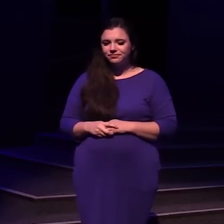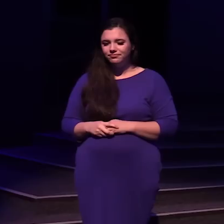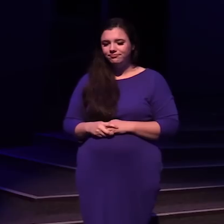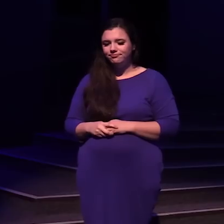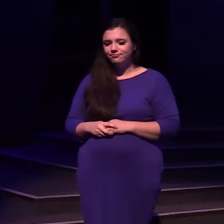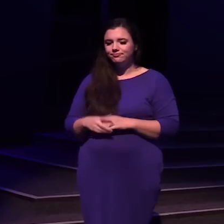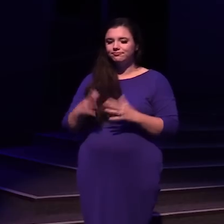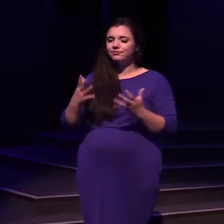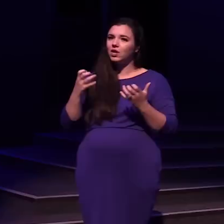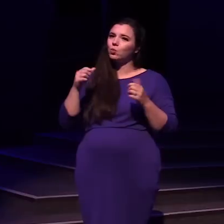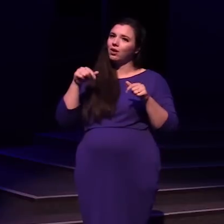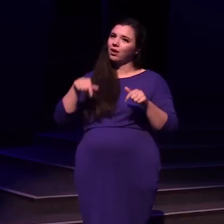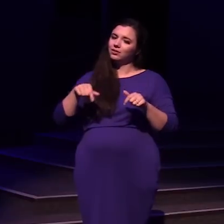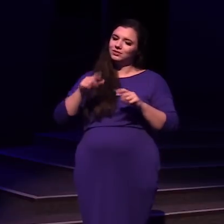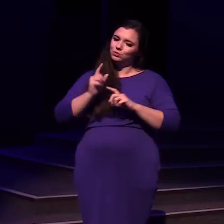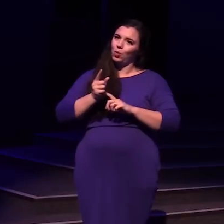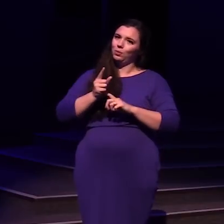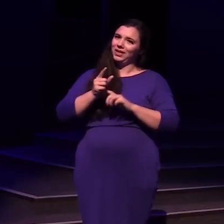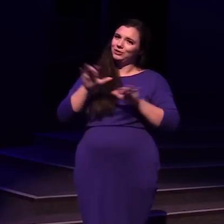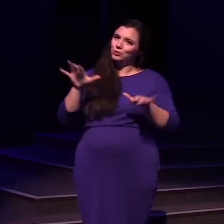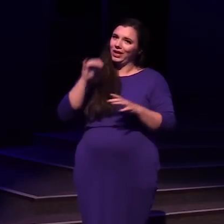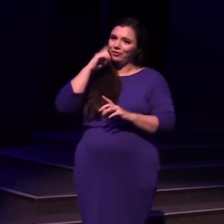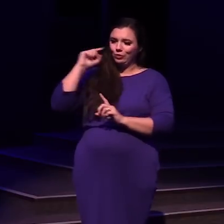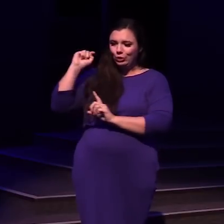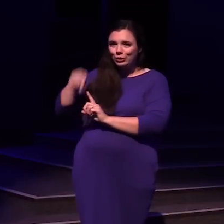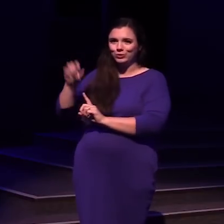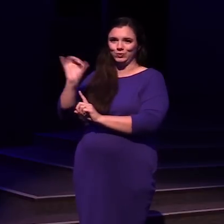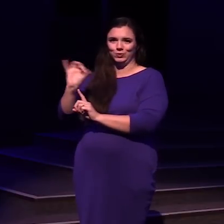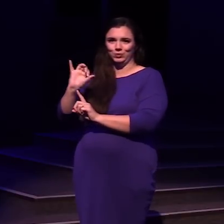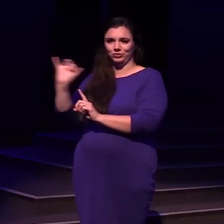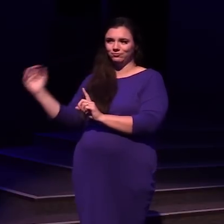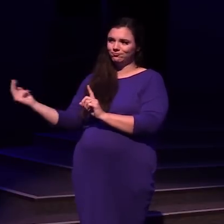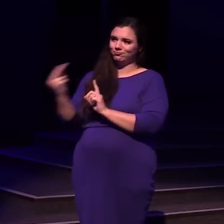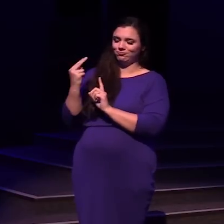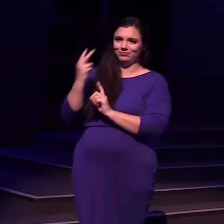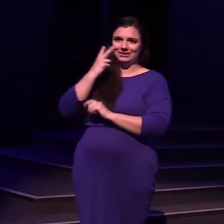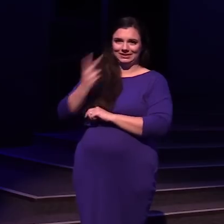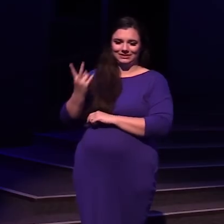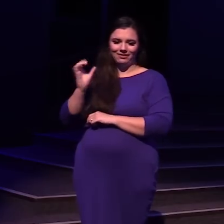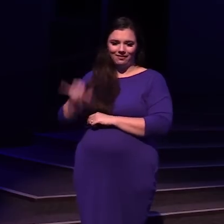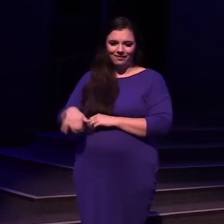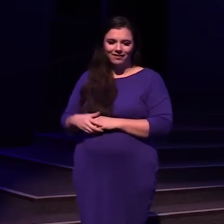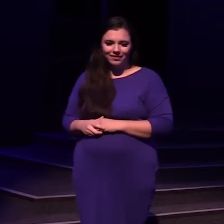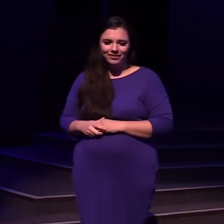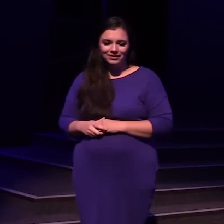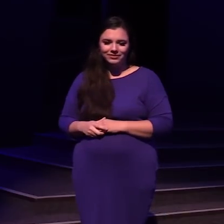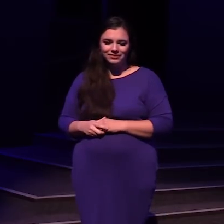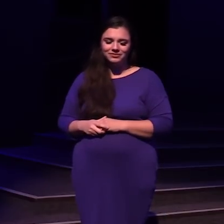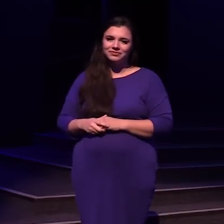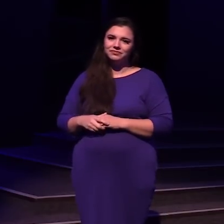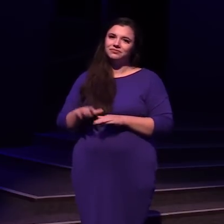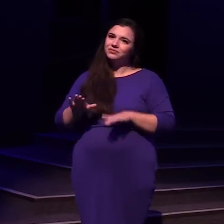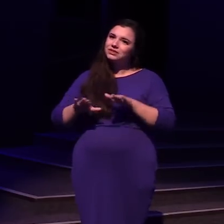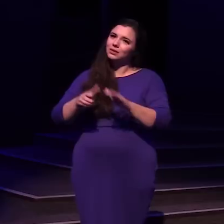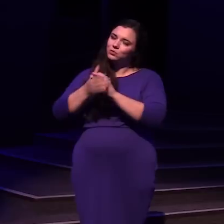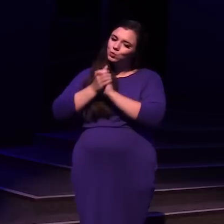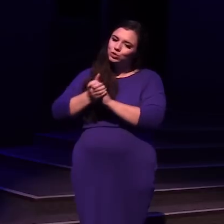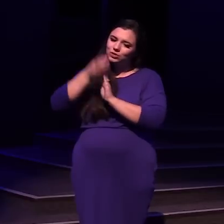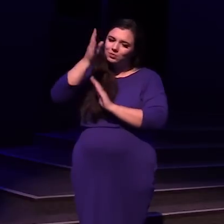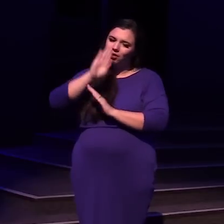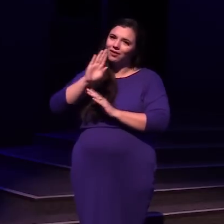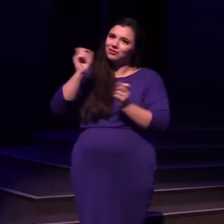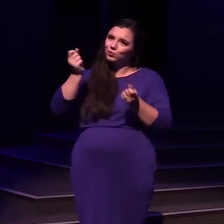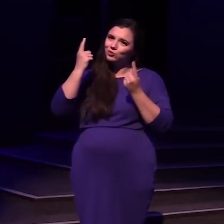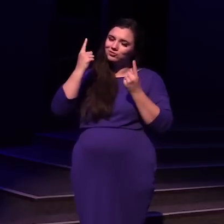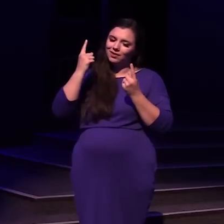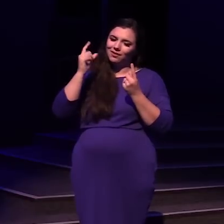And I just wanted to do better for her Have her here Show her, you know, to be in the footsteps To worship God And just to understand